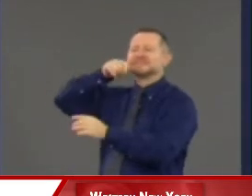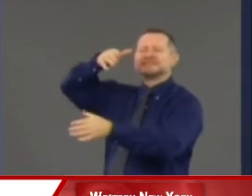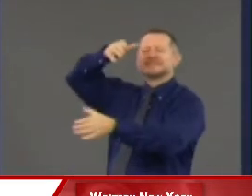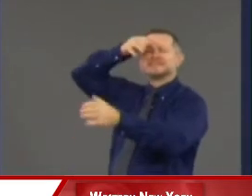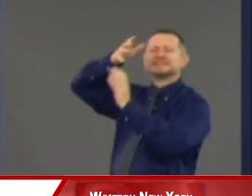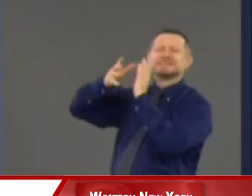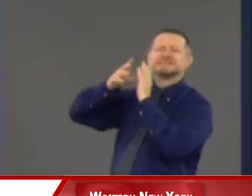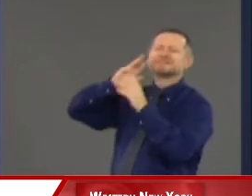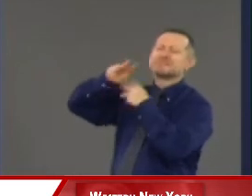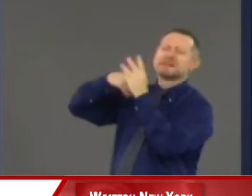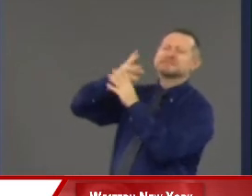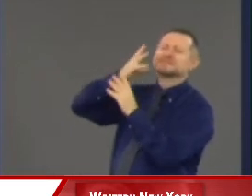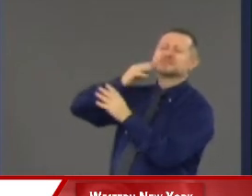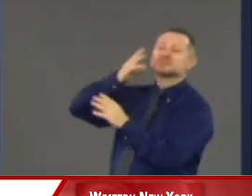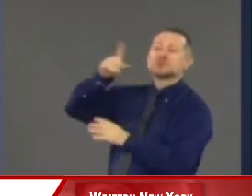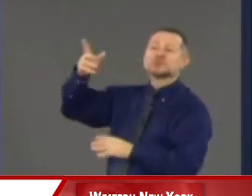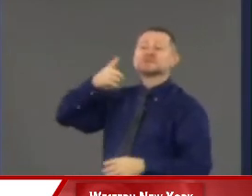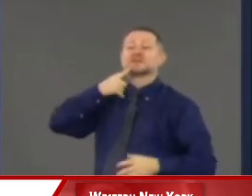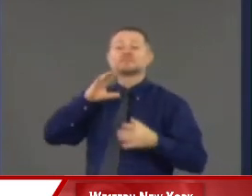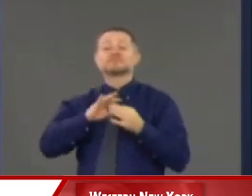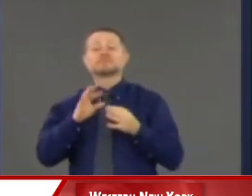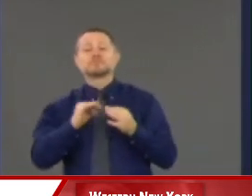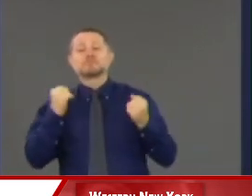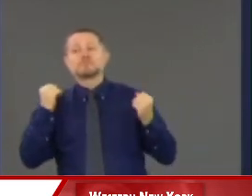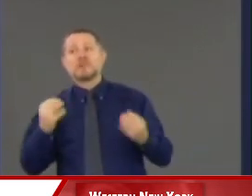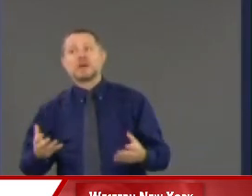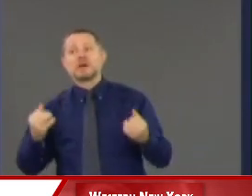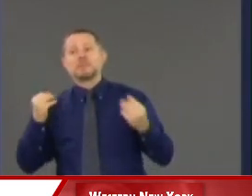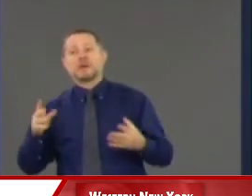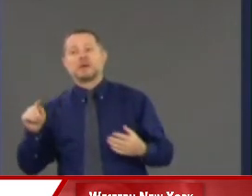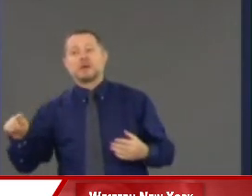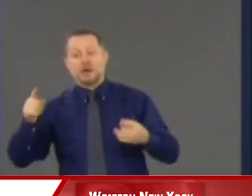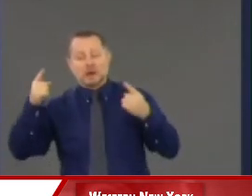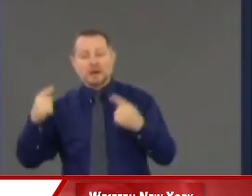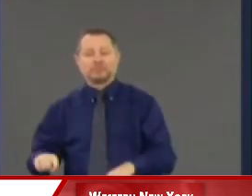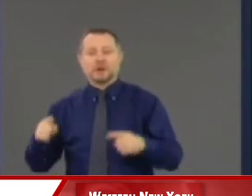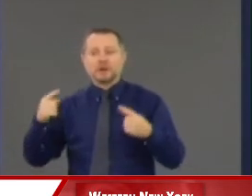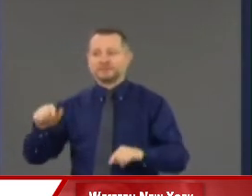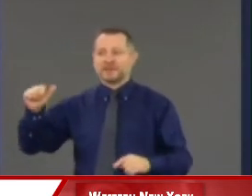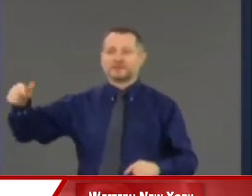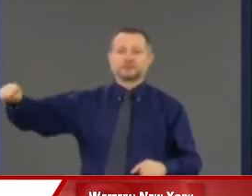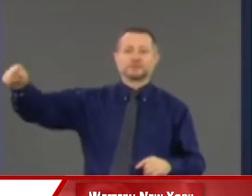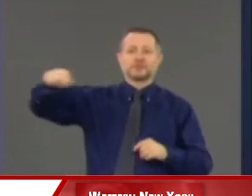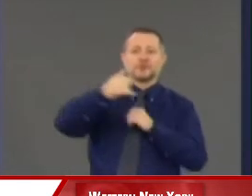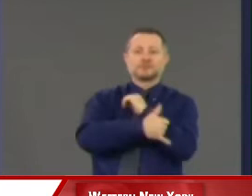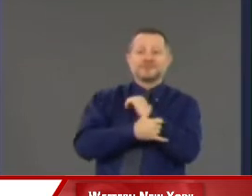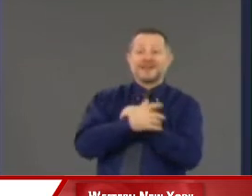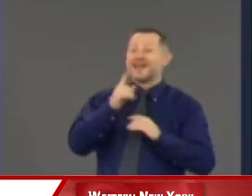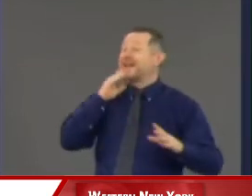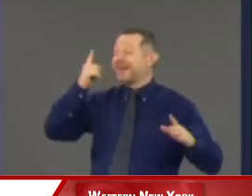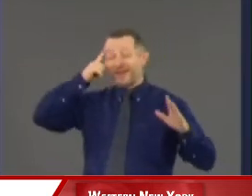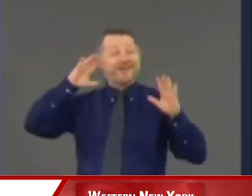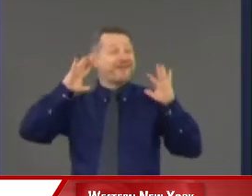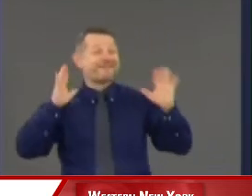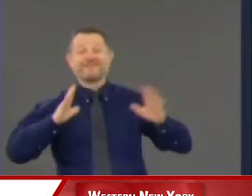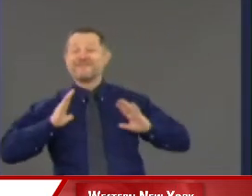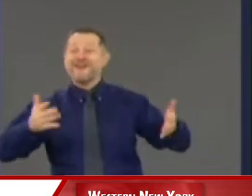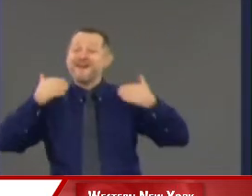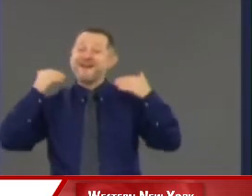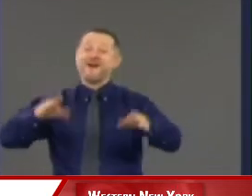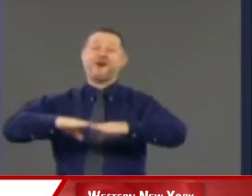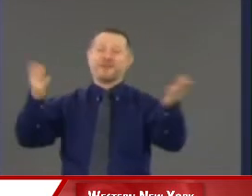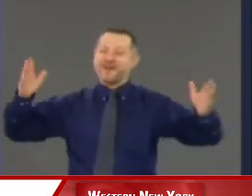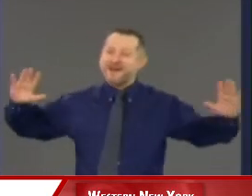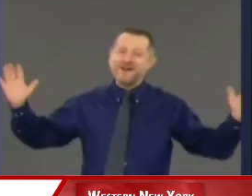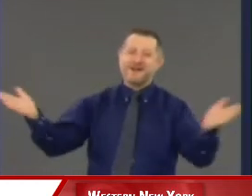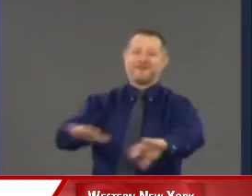there are many, many, many examples of opening too fast, and